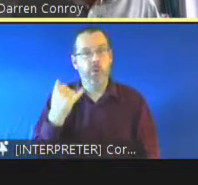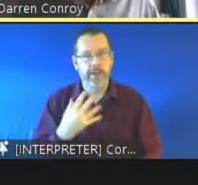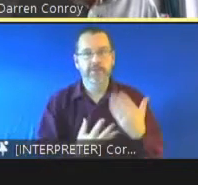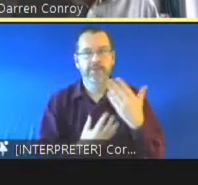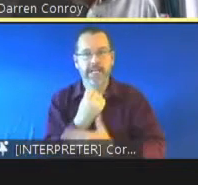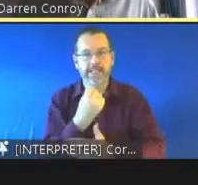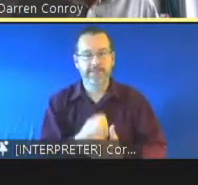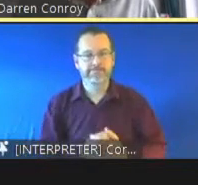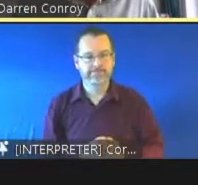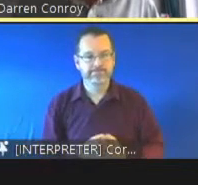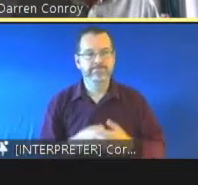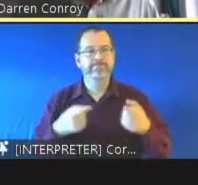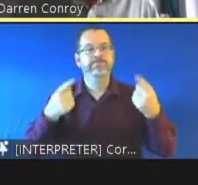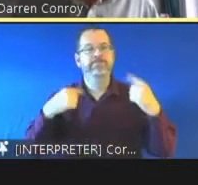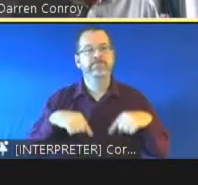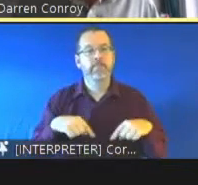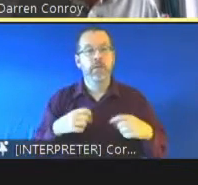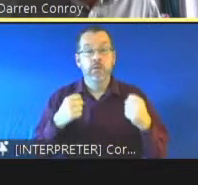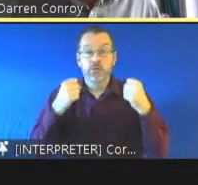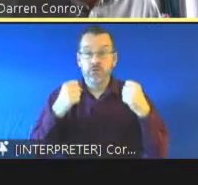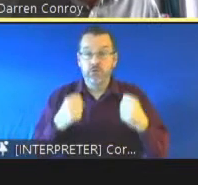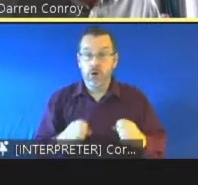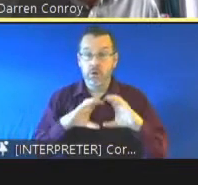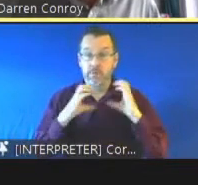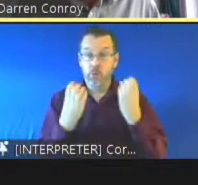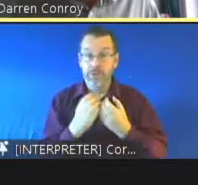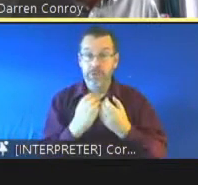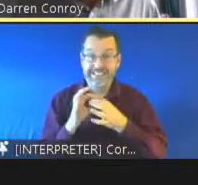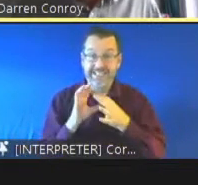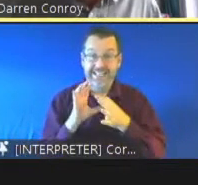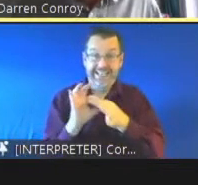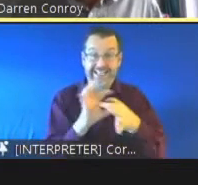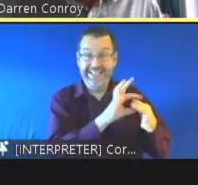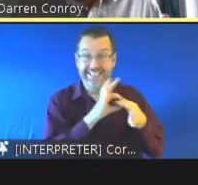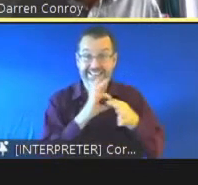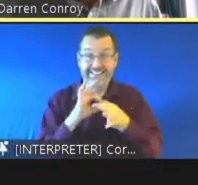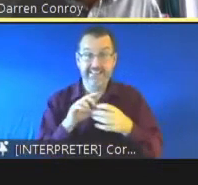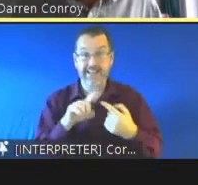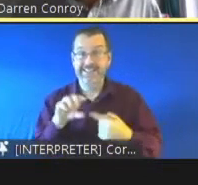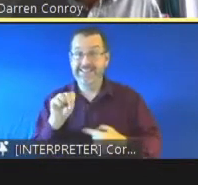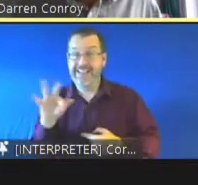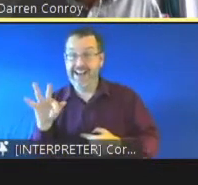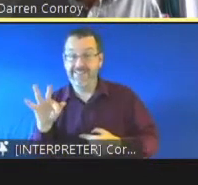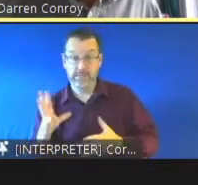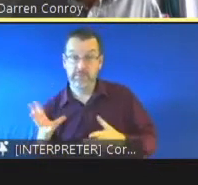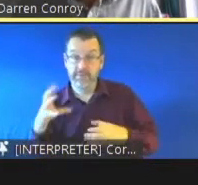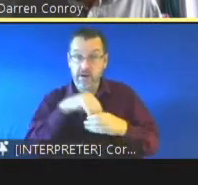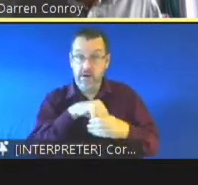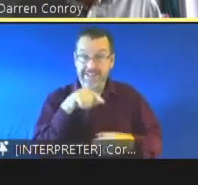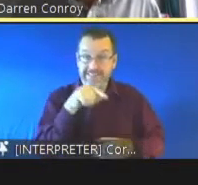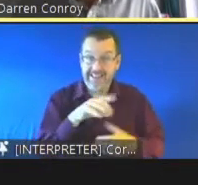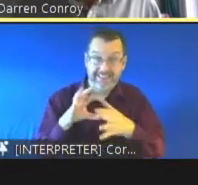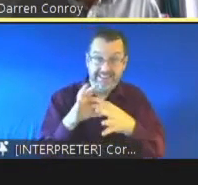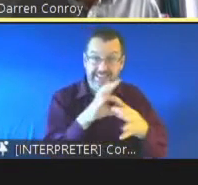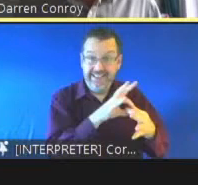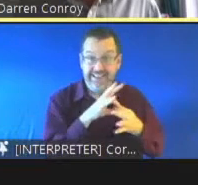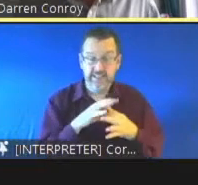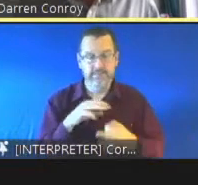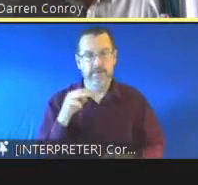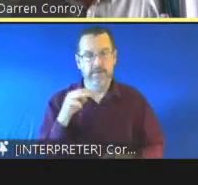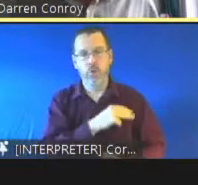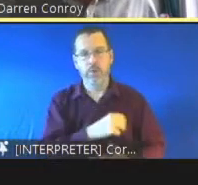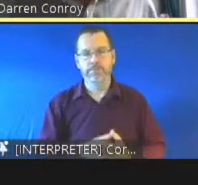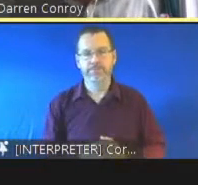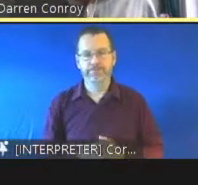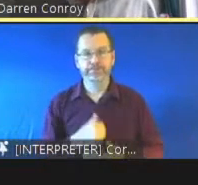community links and the staff engaging in those links are crucial to that um if we move to the next